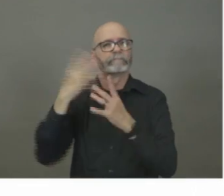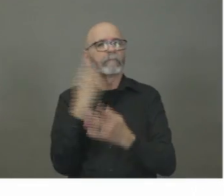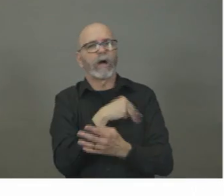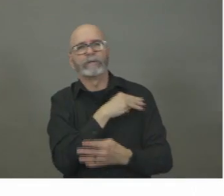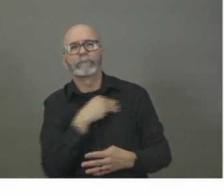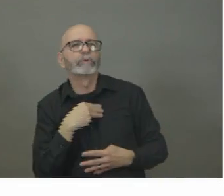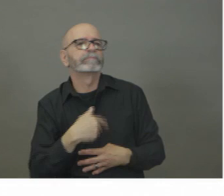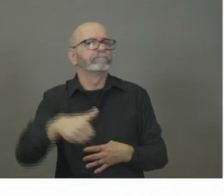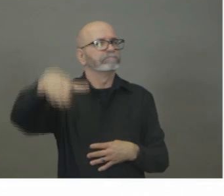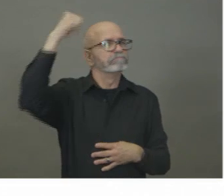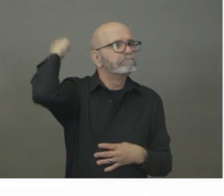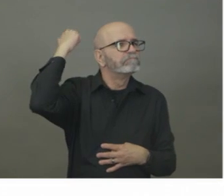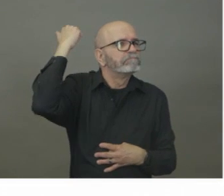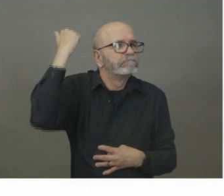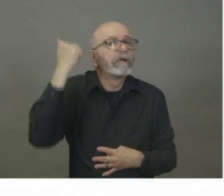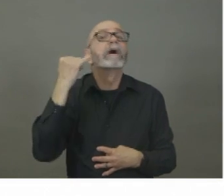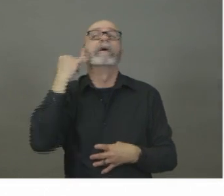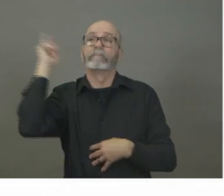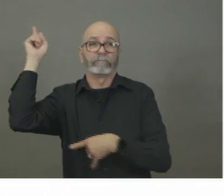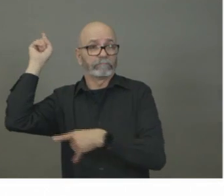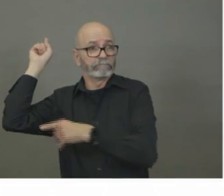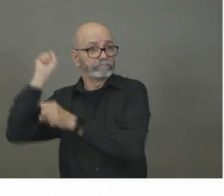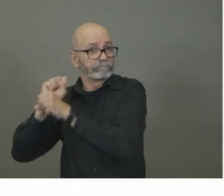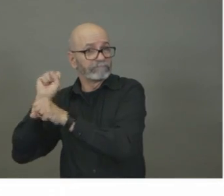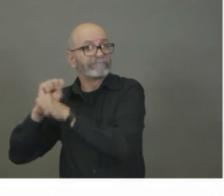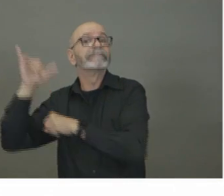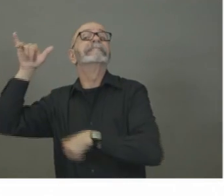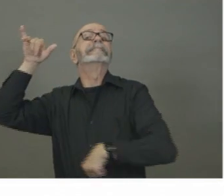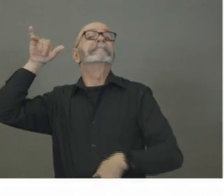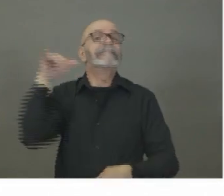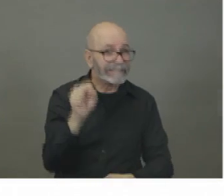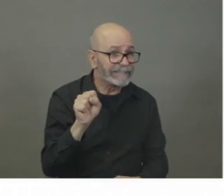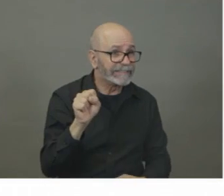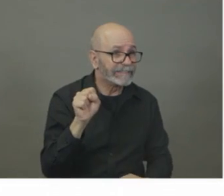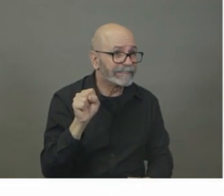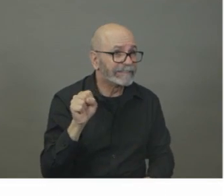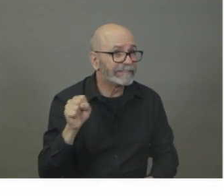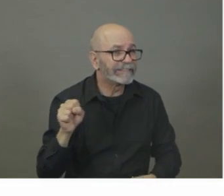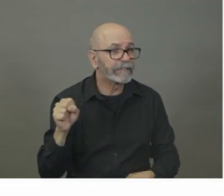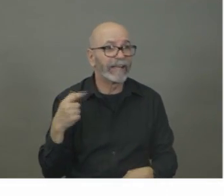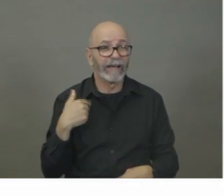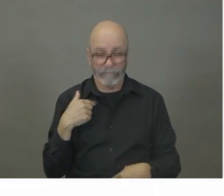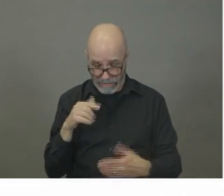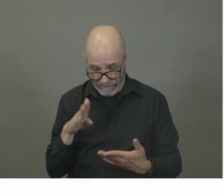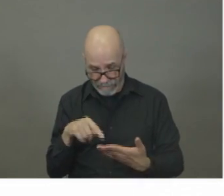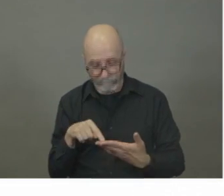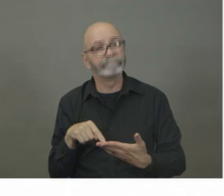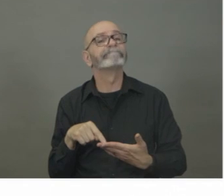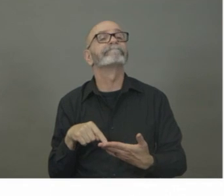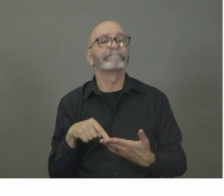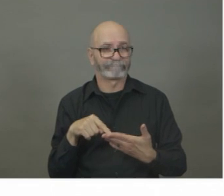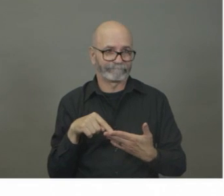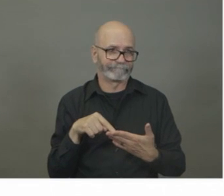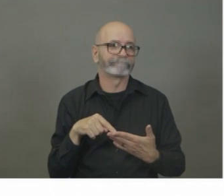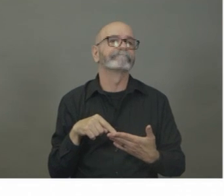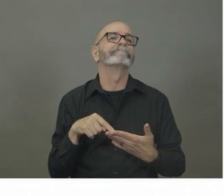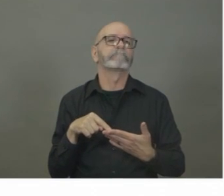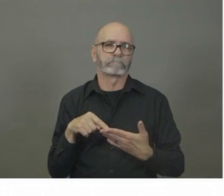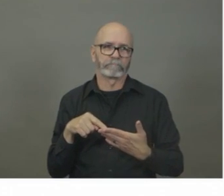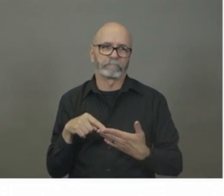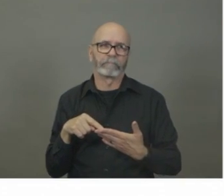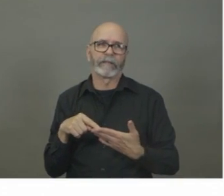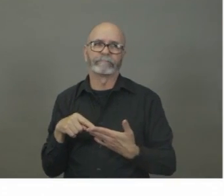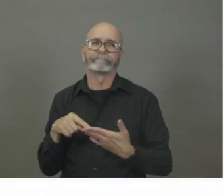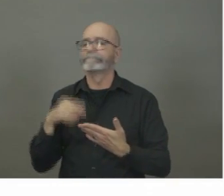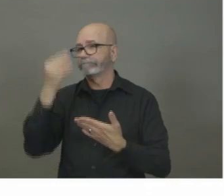confirmed from the national lab. Once we get the final validation of our lab, we would then be able to report a presumptive case because